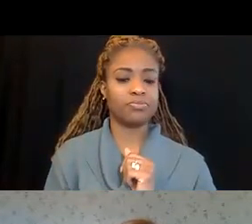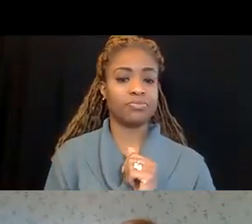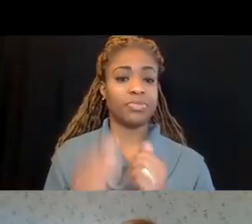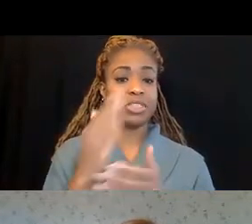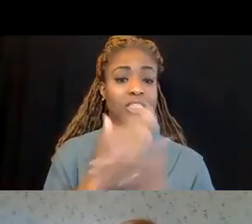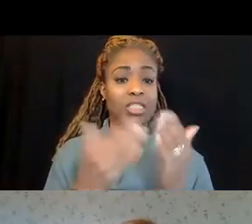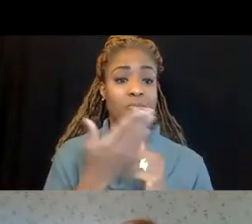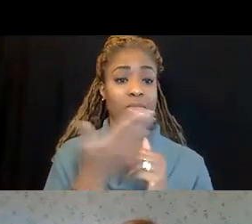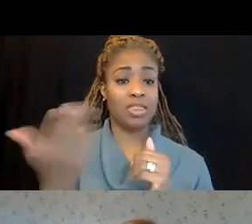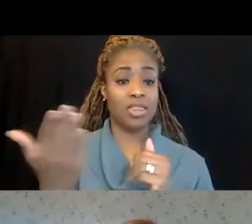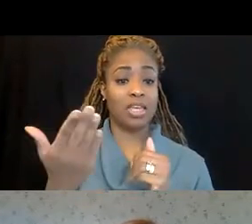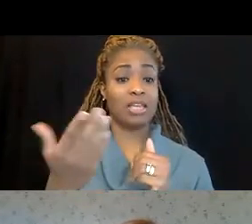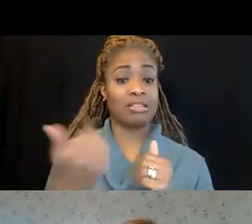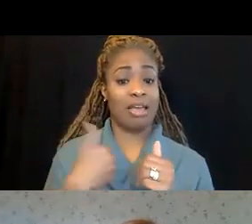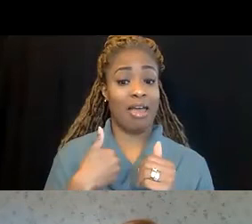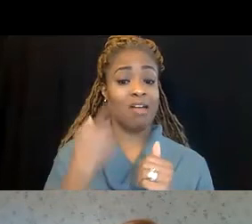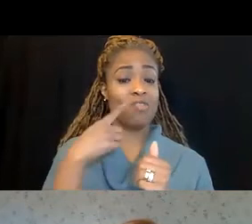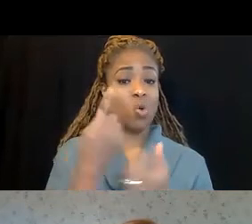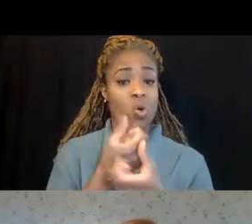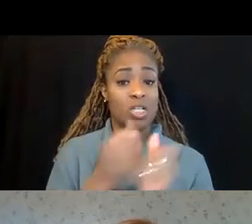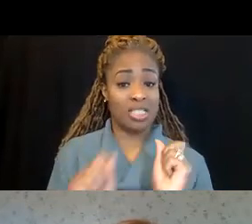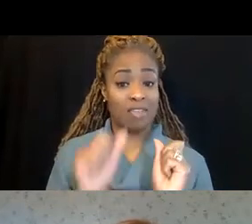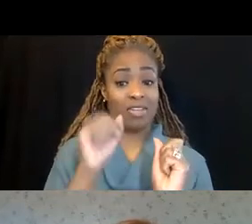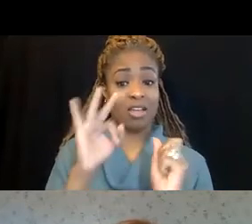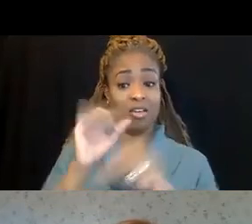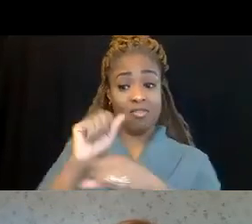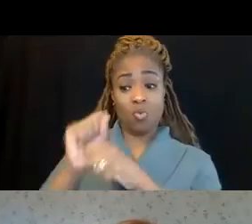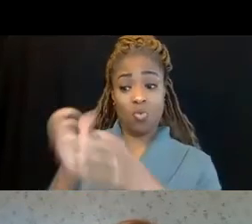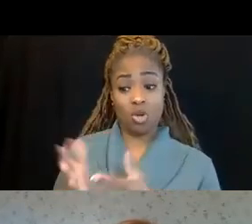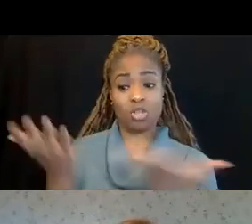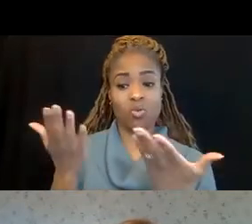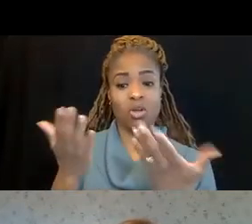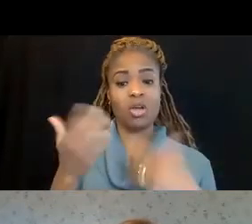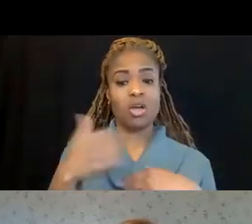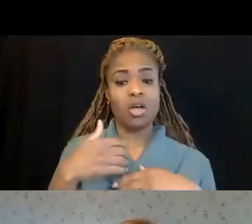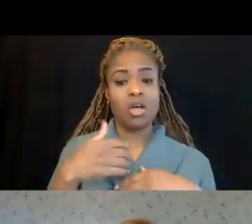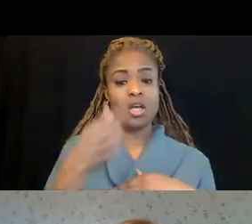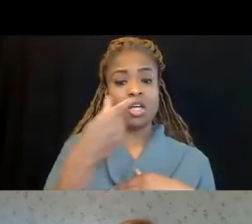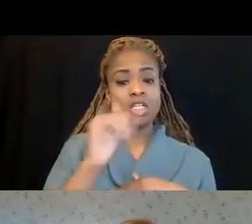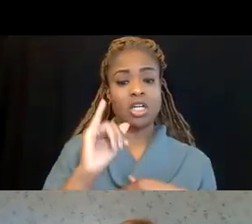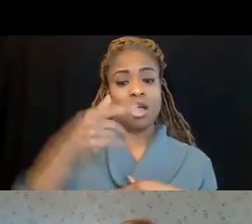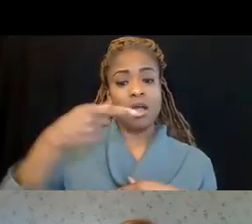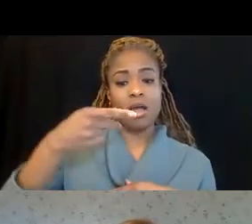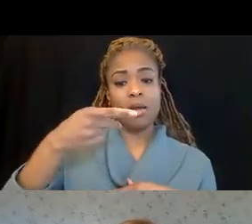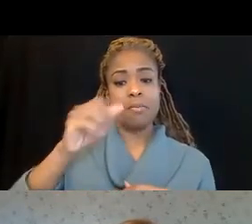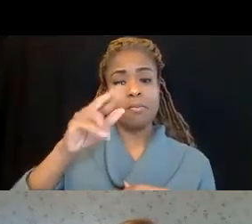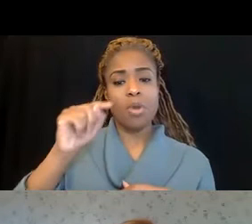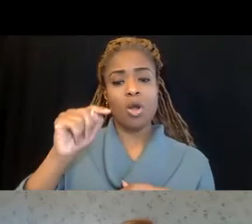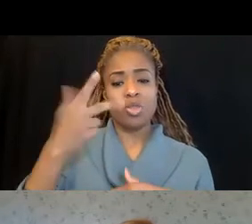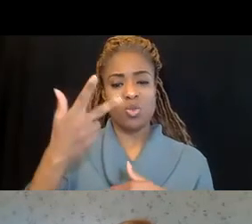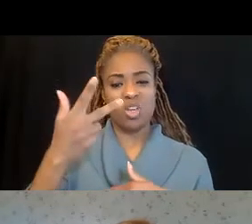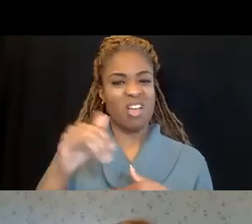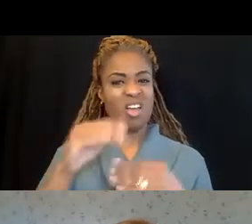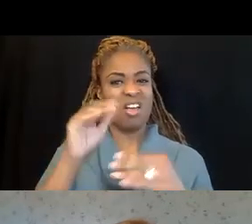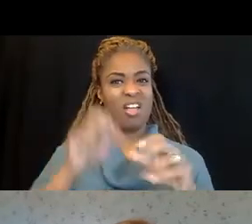they have for safety of employees is like part three. GI part three is fixed ladders. If